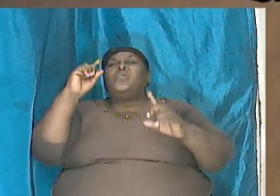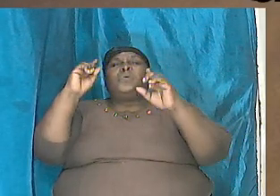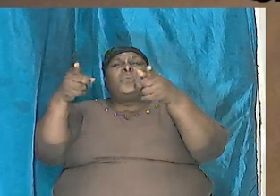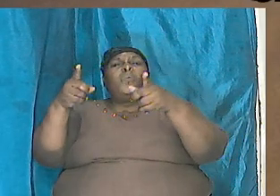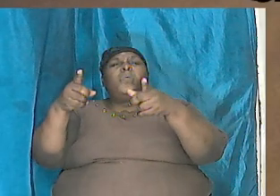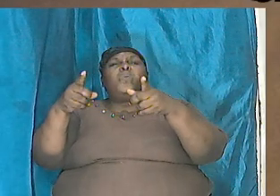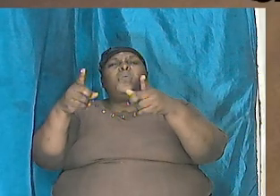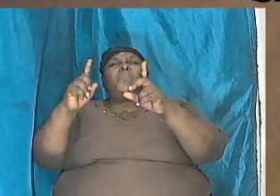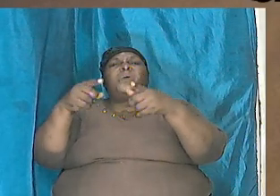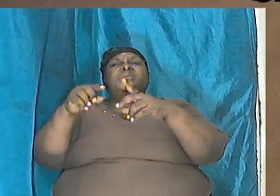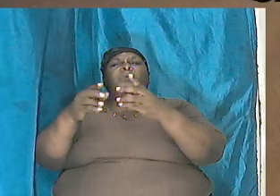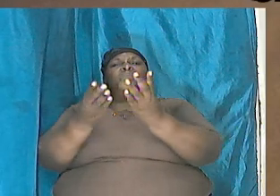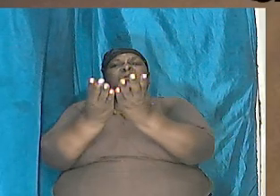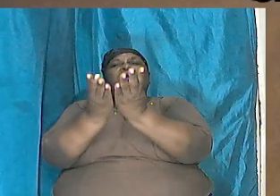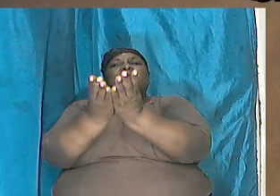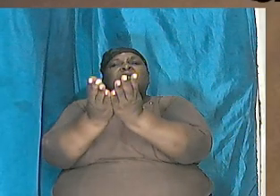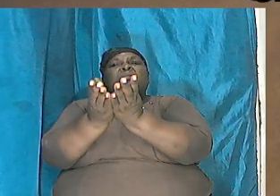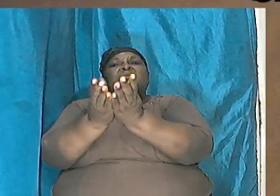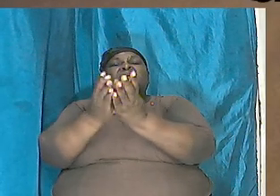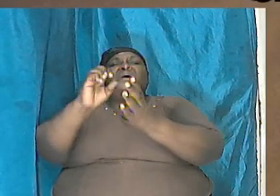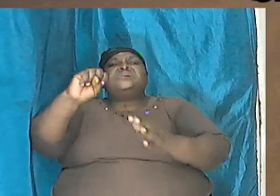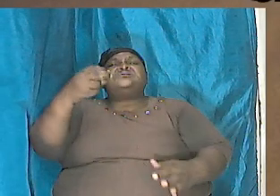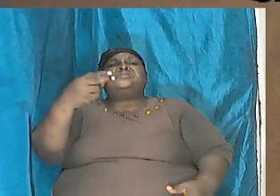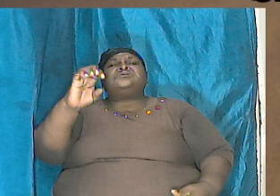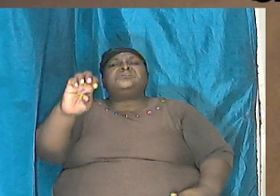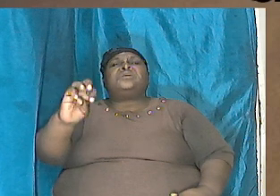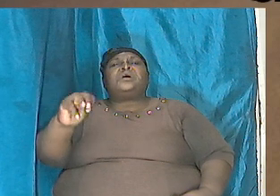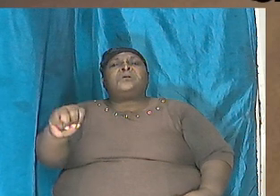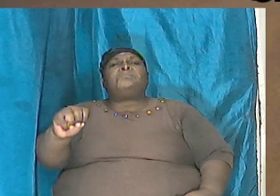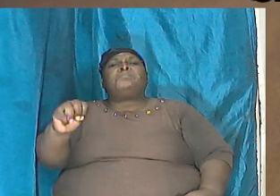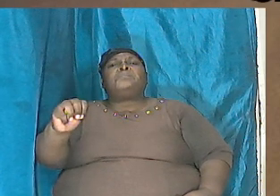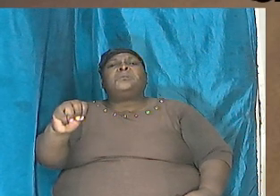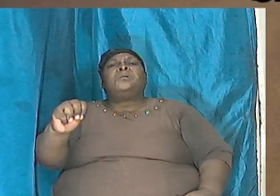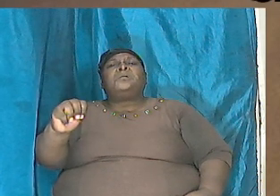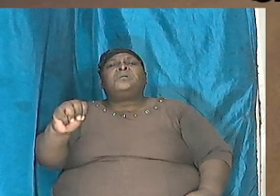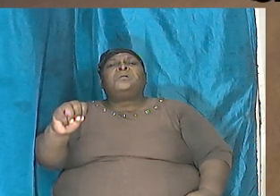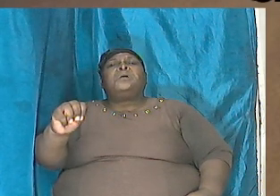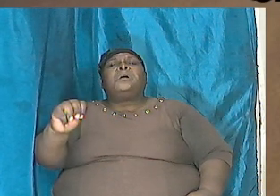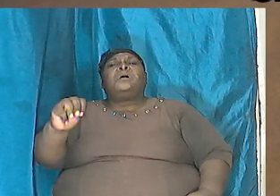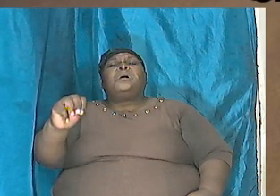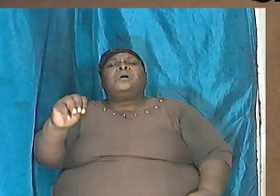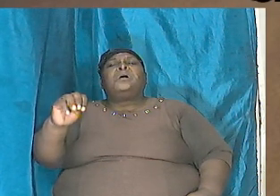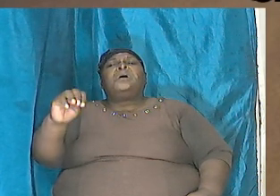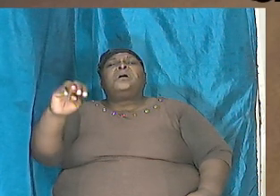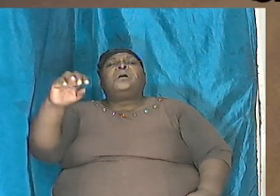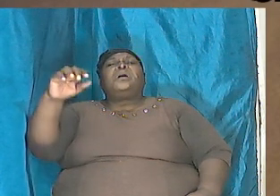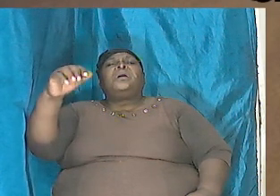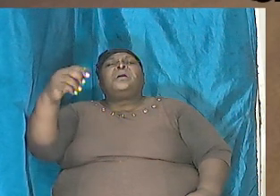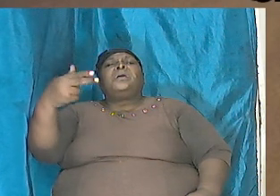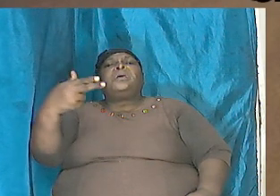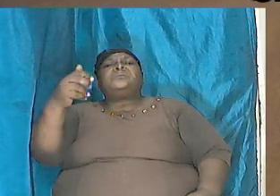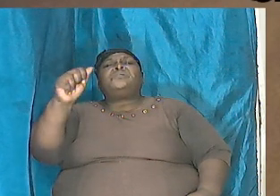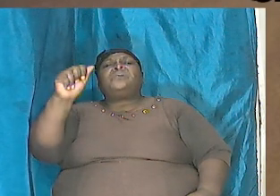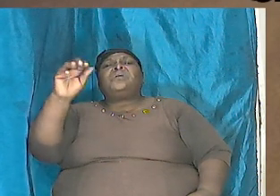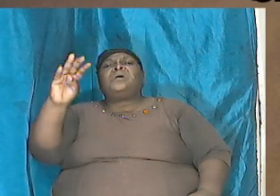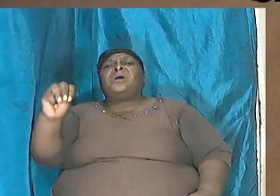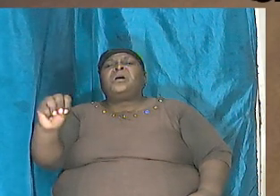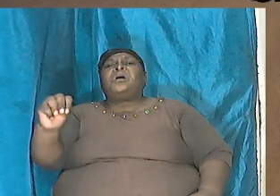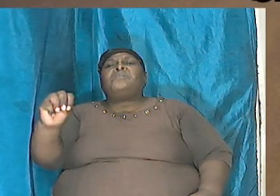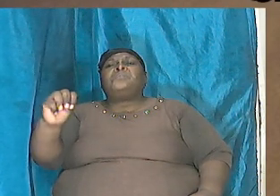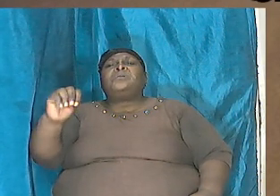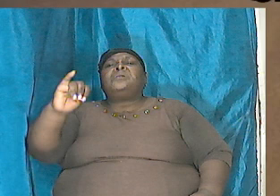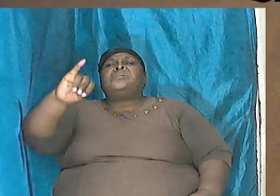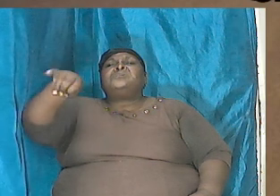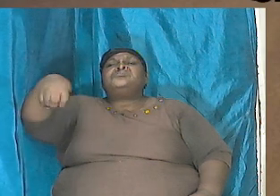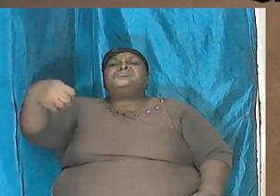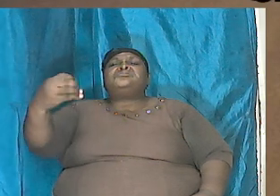were Shem Ham and Japheth so remember now before all this before they came out of the ark every other